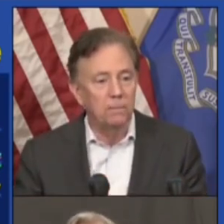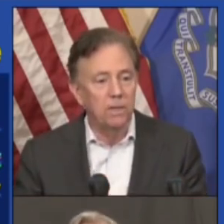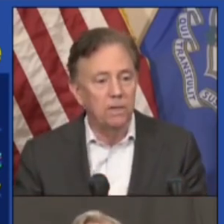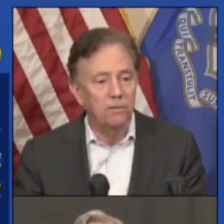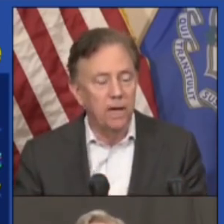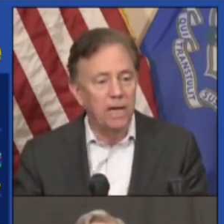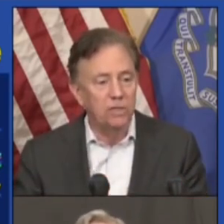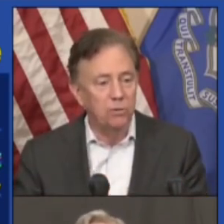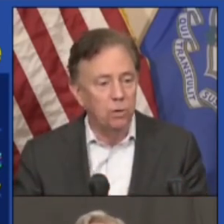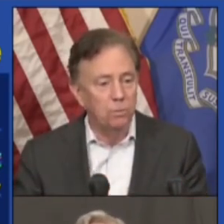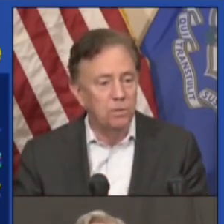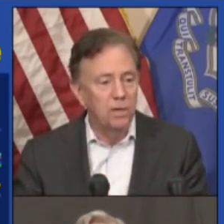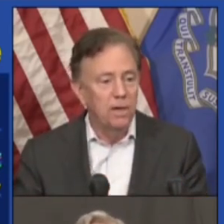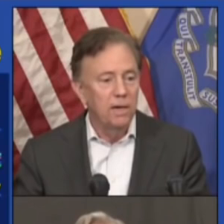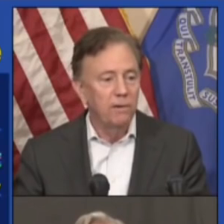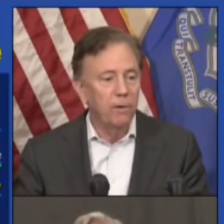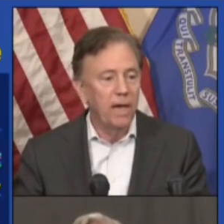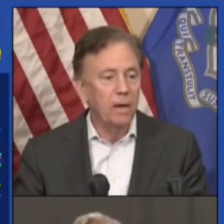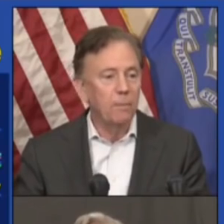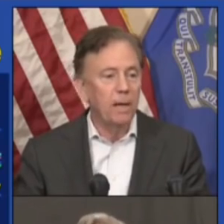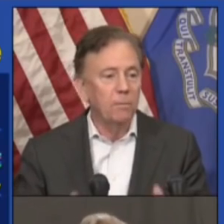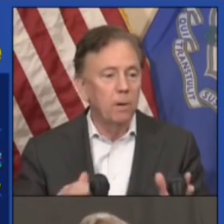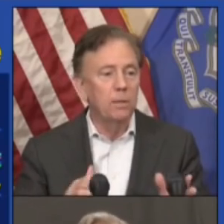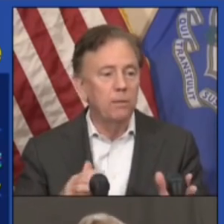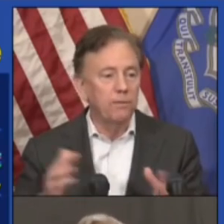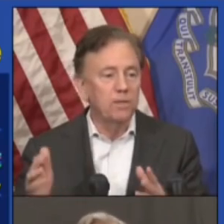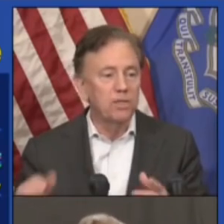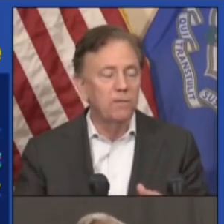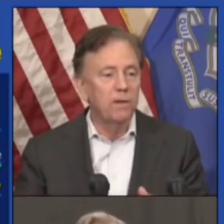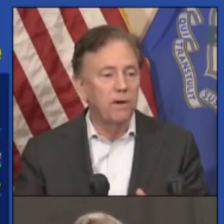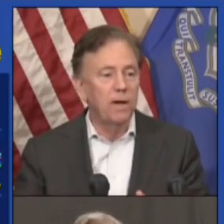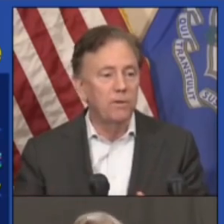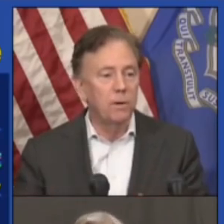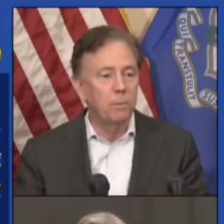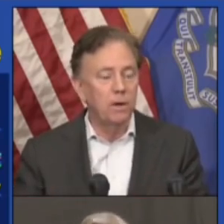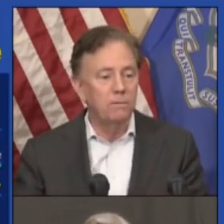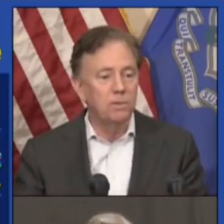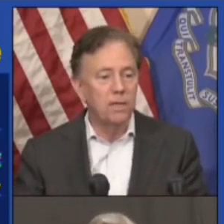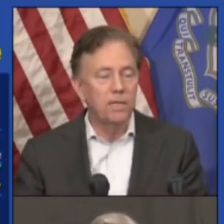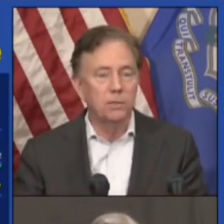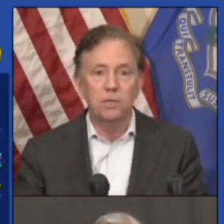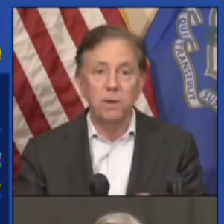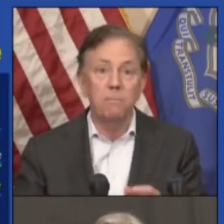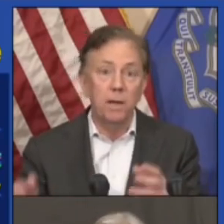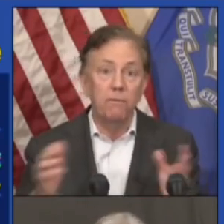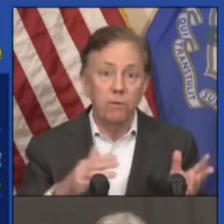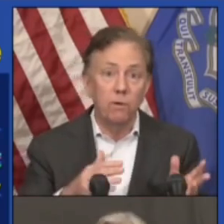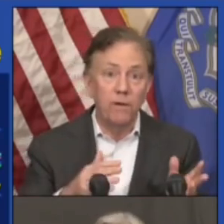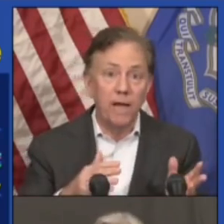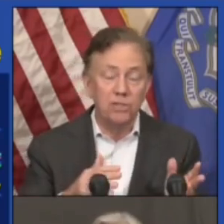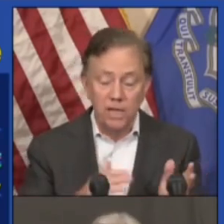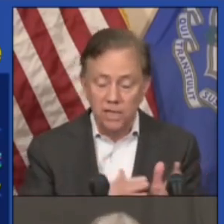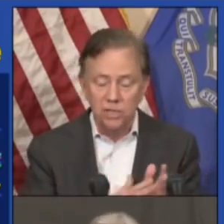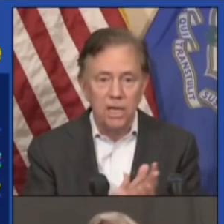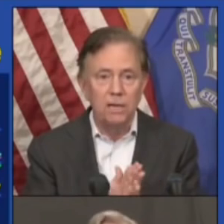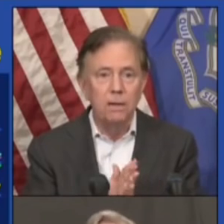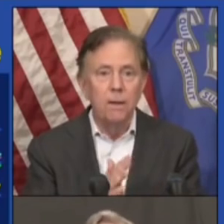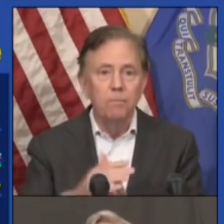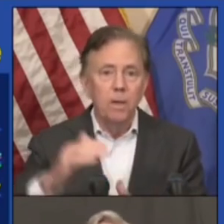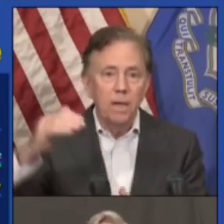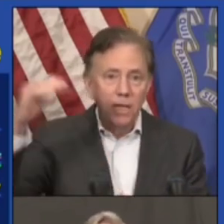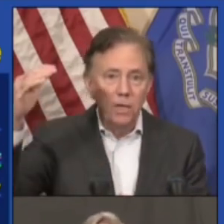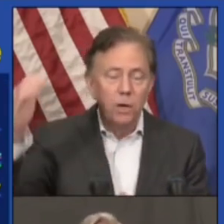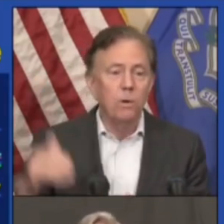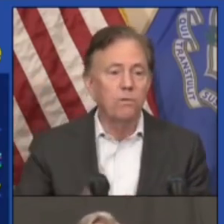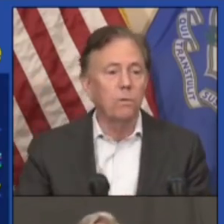on the different age groups. If we had about a month for the 75 and above, so that's because we had many fewer vaccines then.